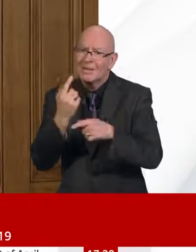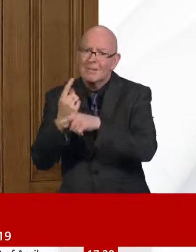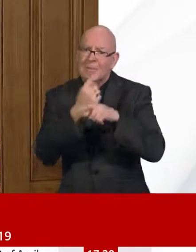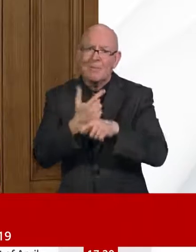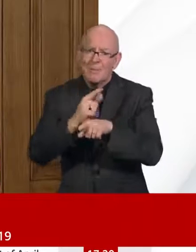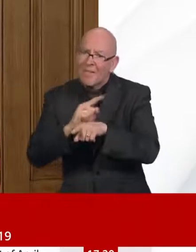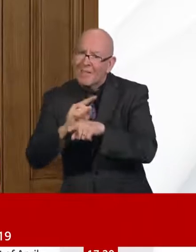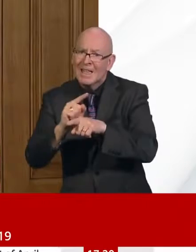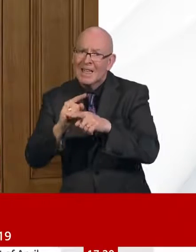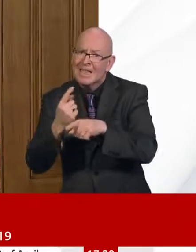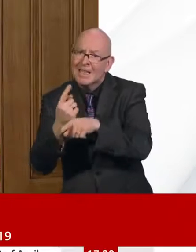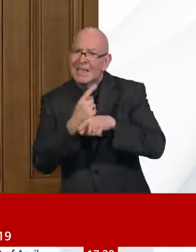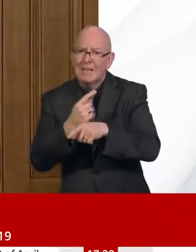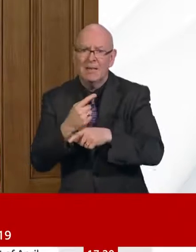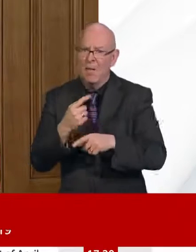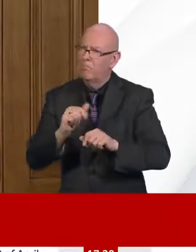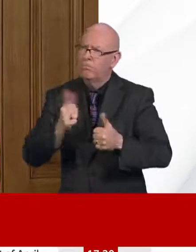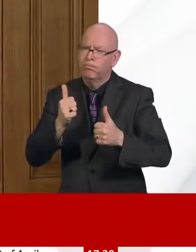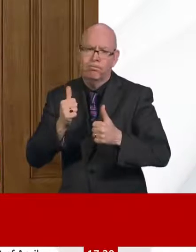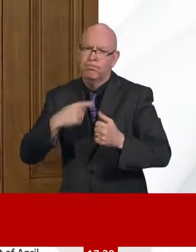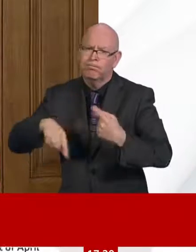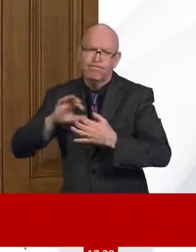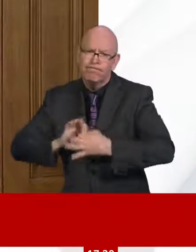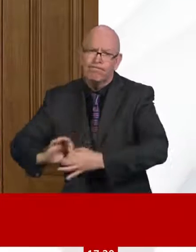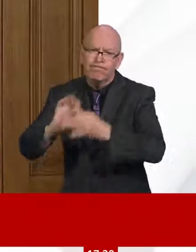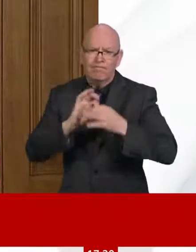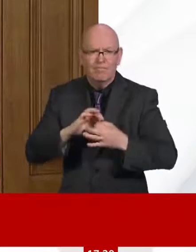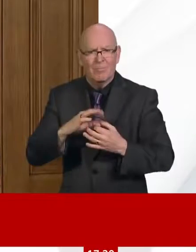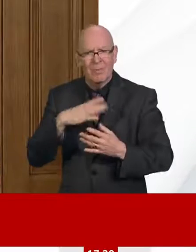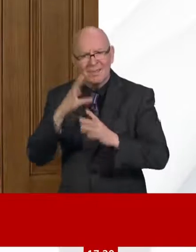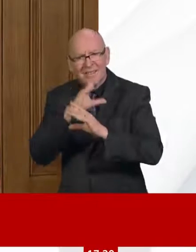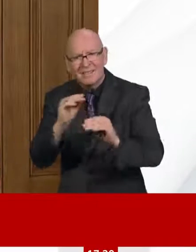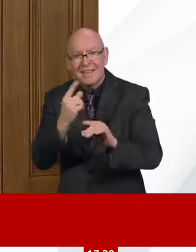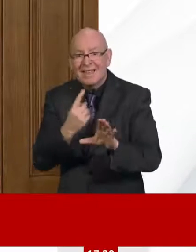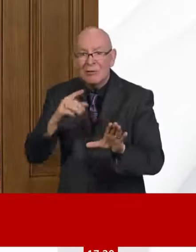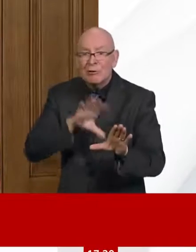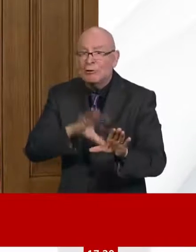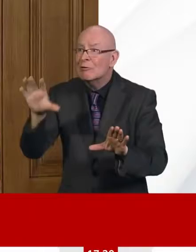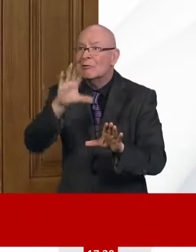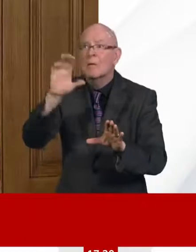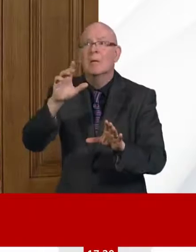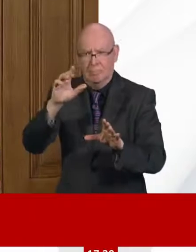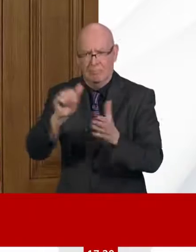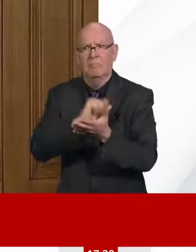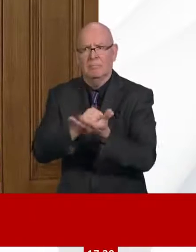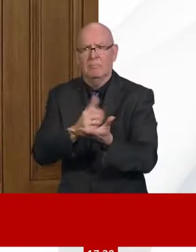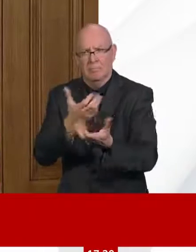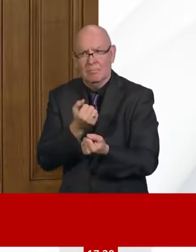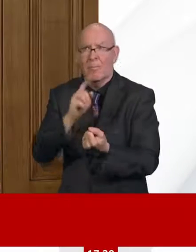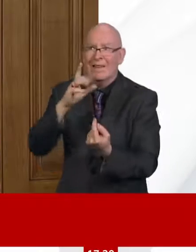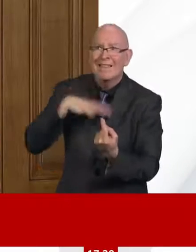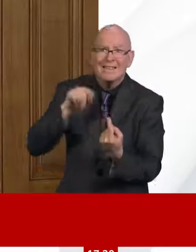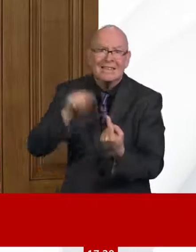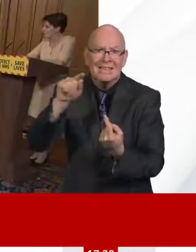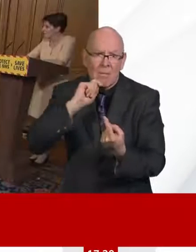has not in any sense directed any of the devolved administrations to be at any disadvantage. We work really closely together.